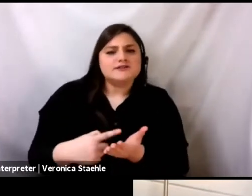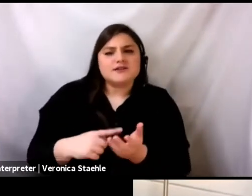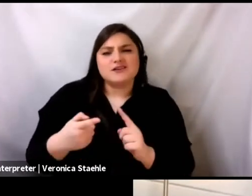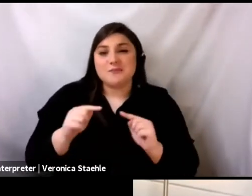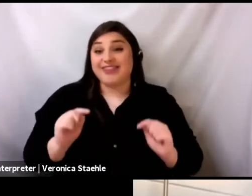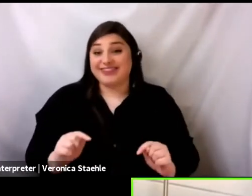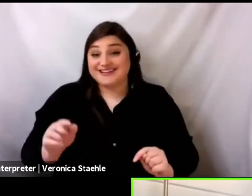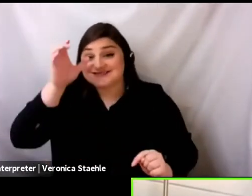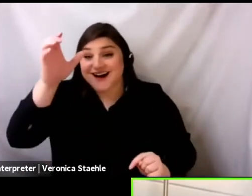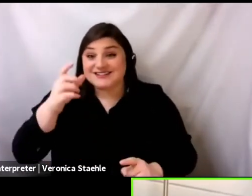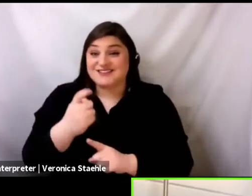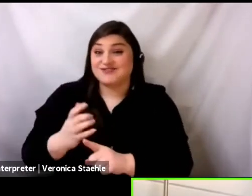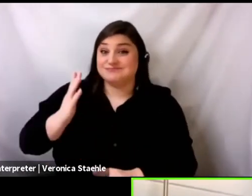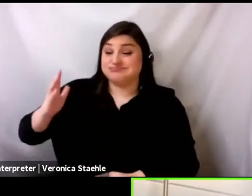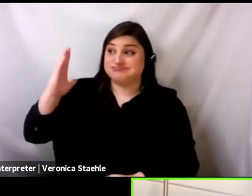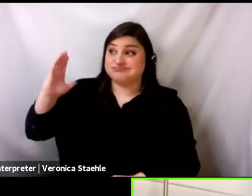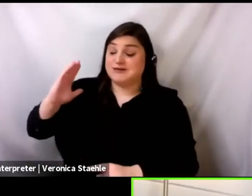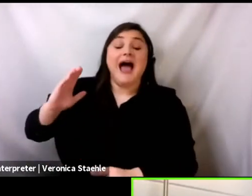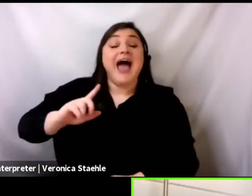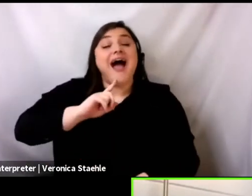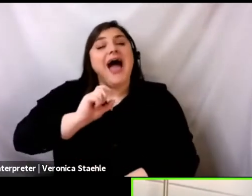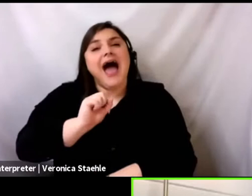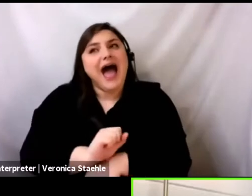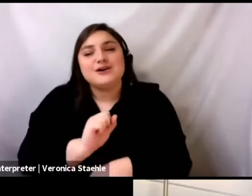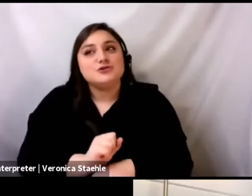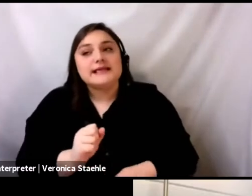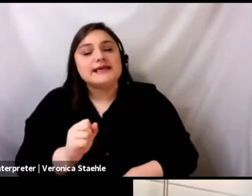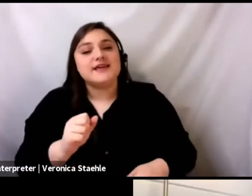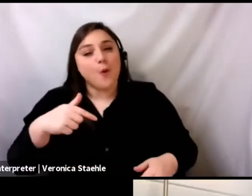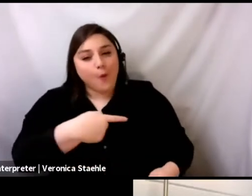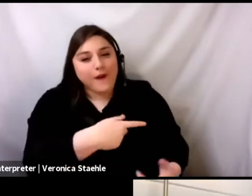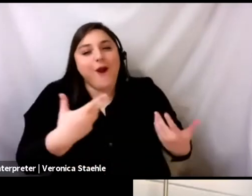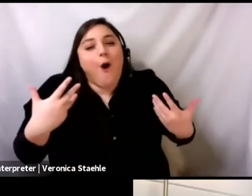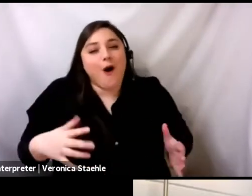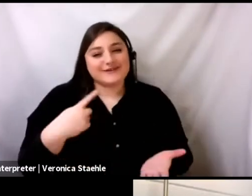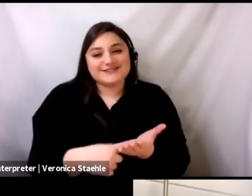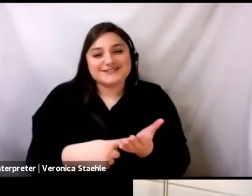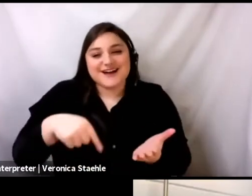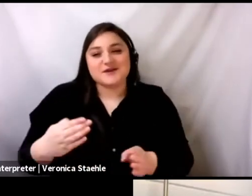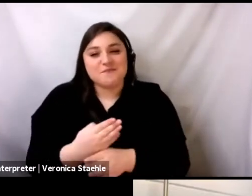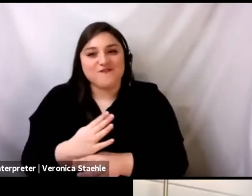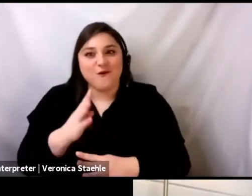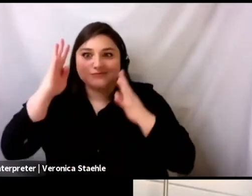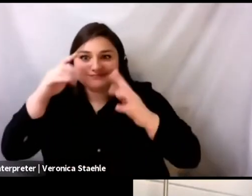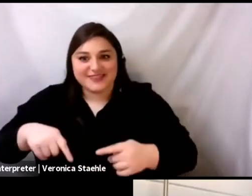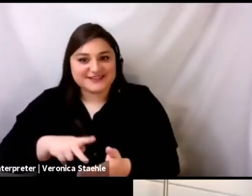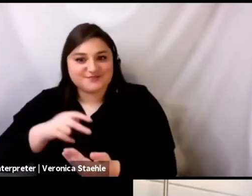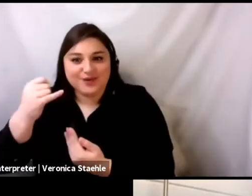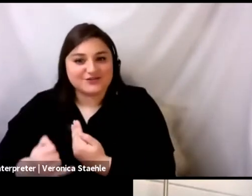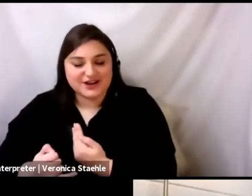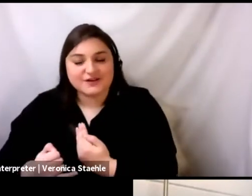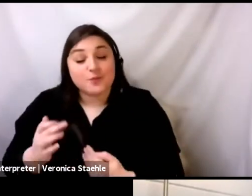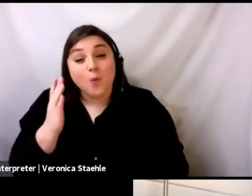or even before the project even started, in the sense of, I feel